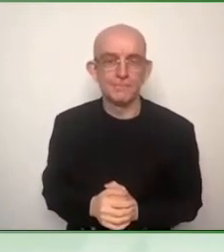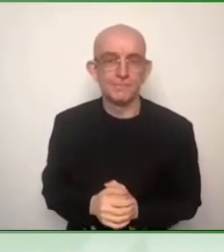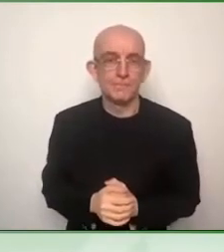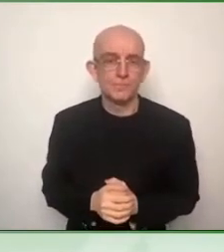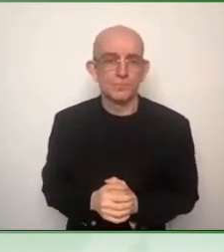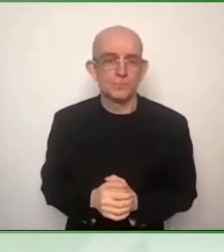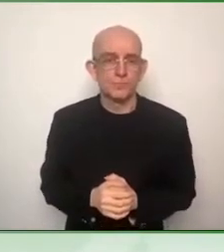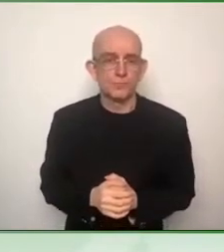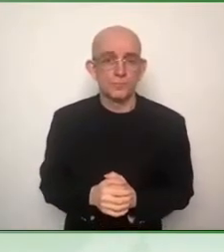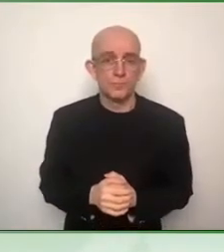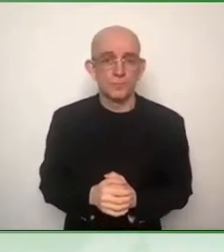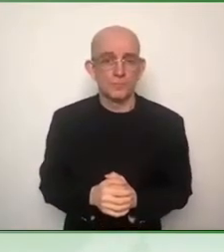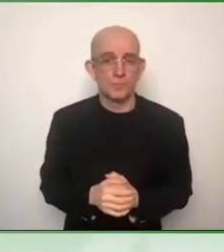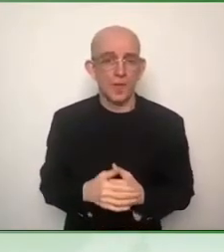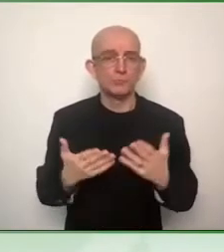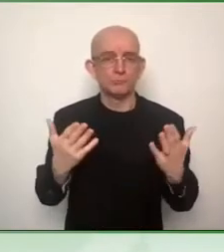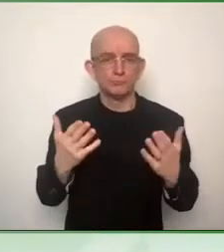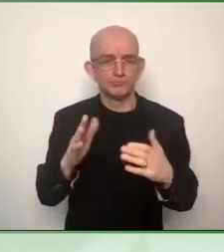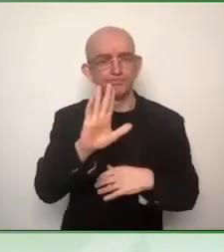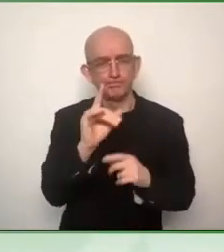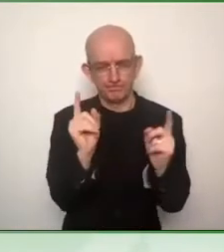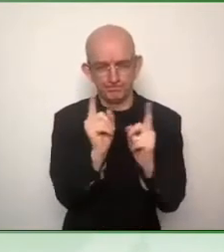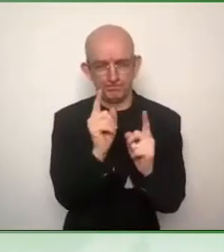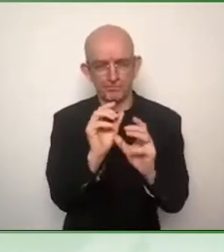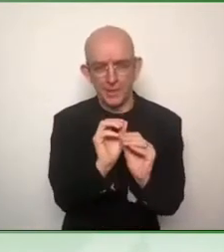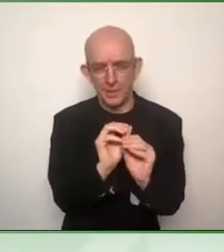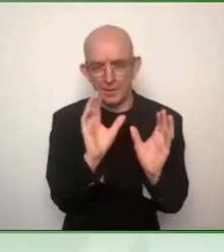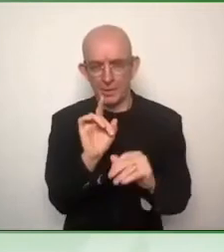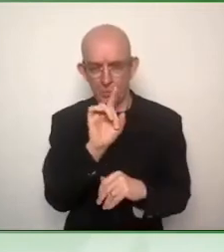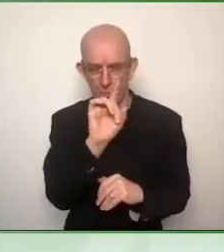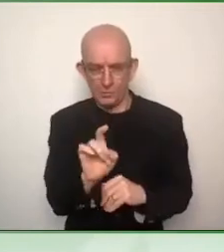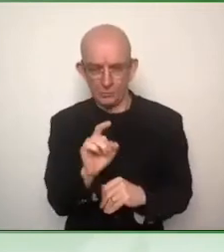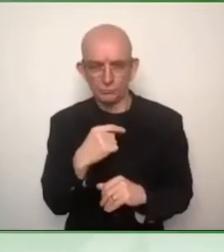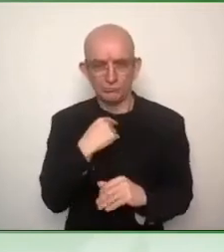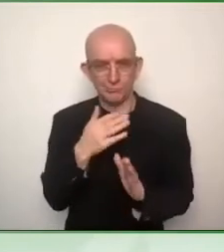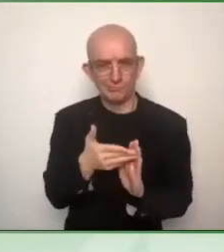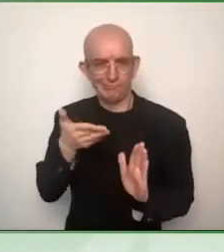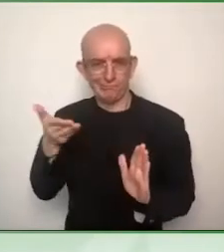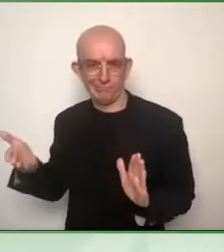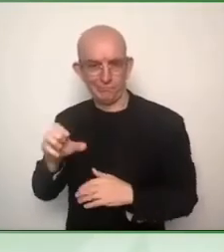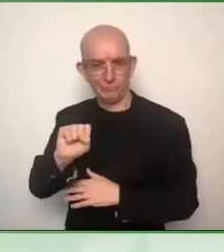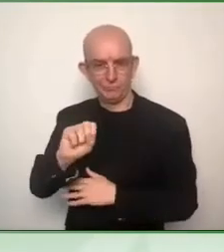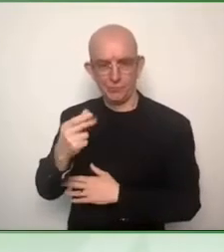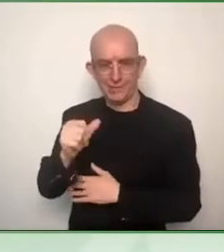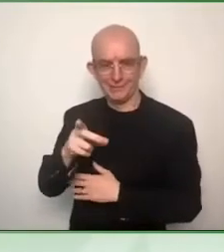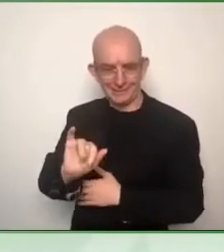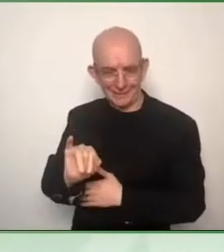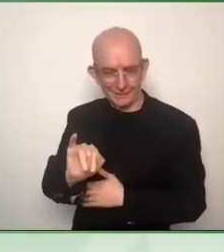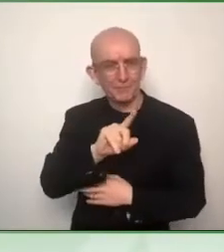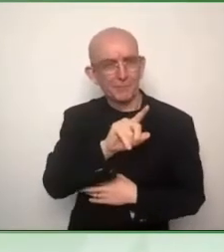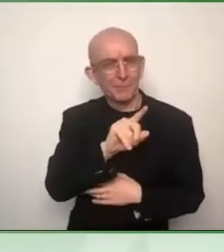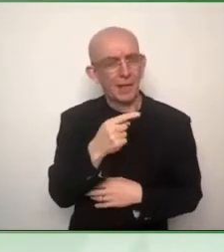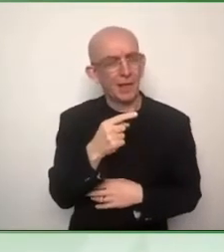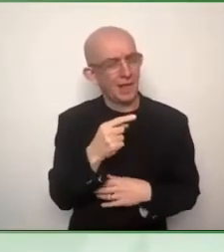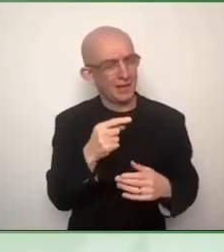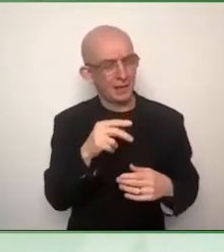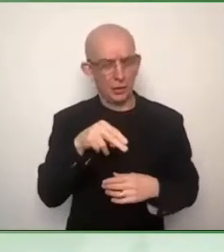is that? Well, it's information that you provide, for example, accompanying a service, how a service works. It's information